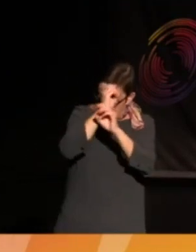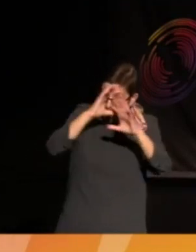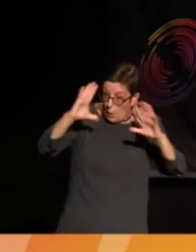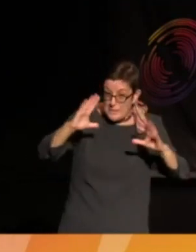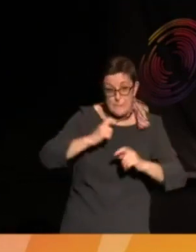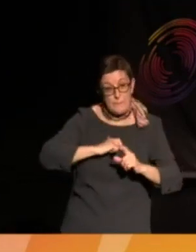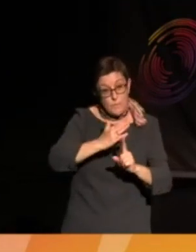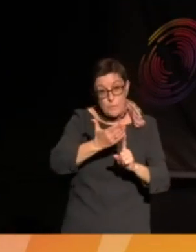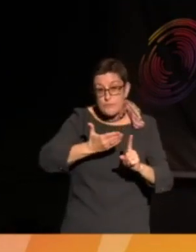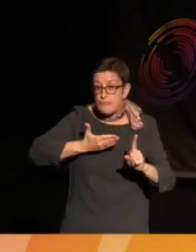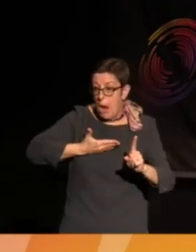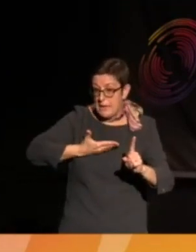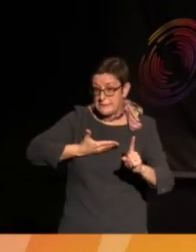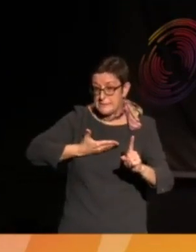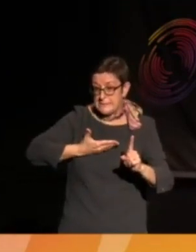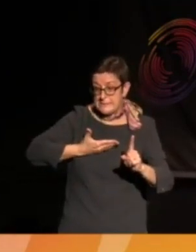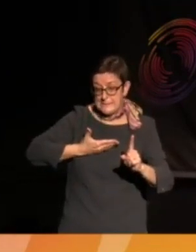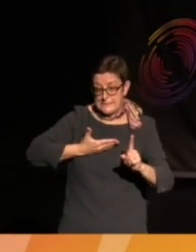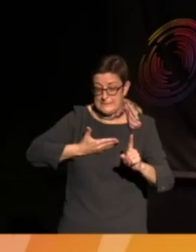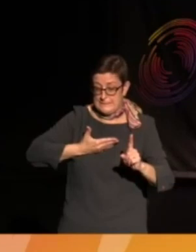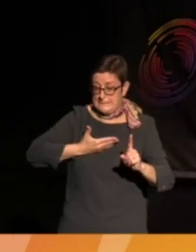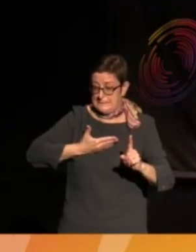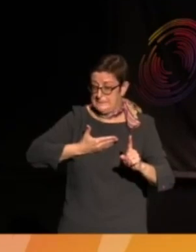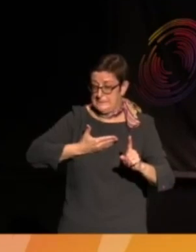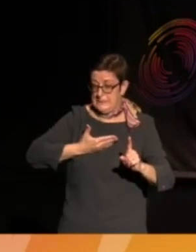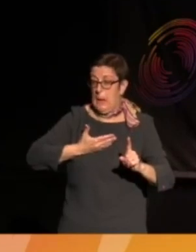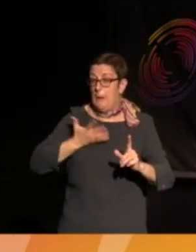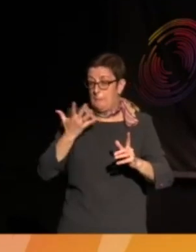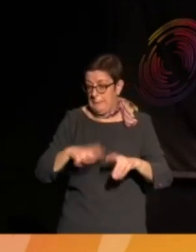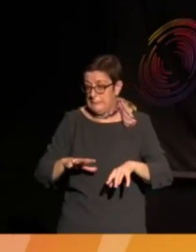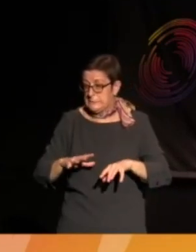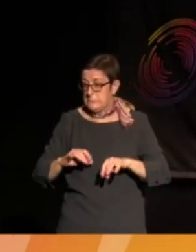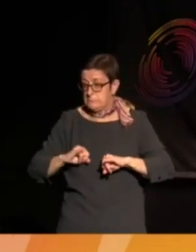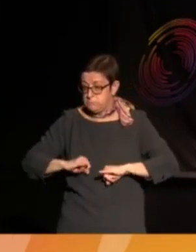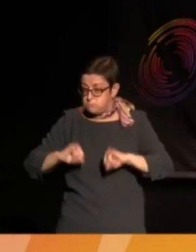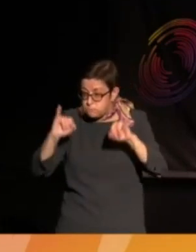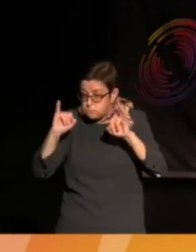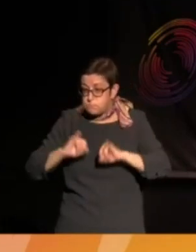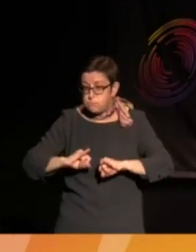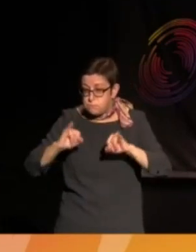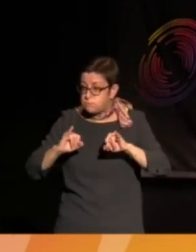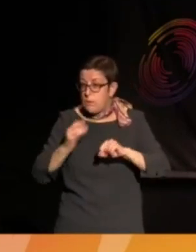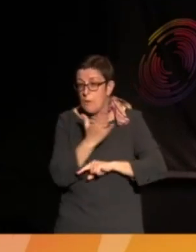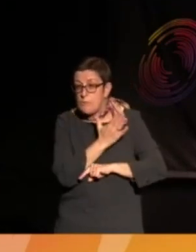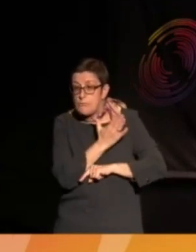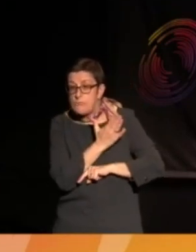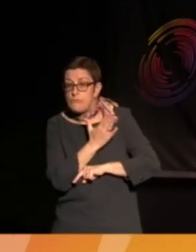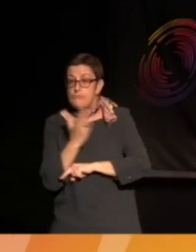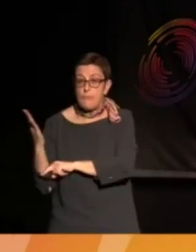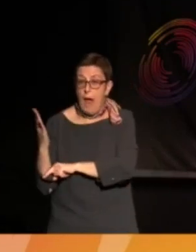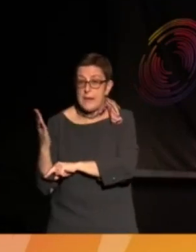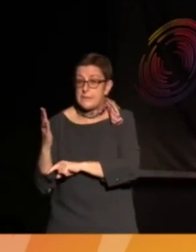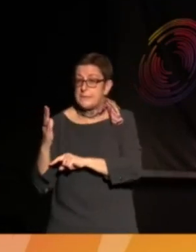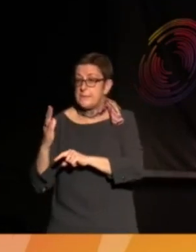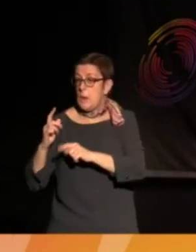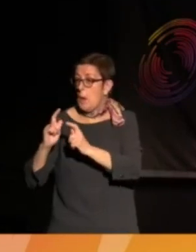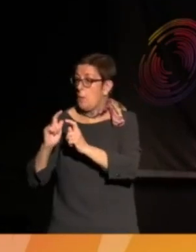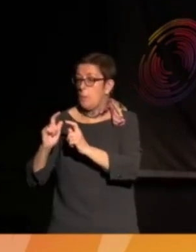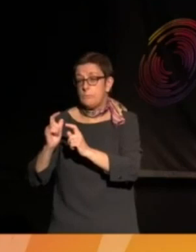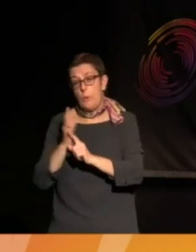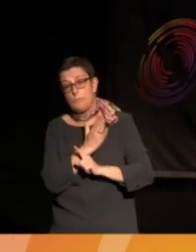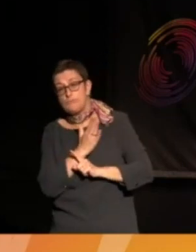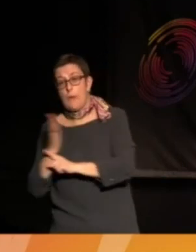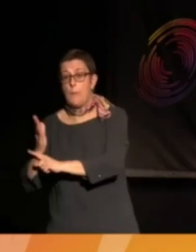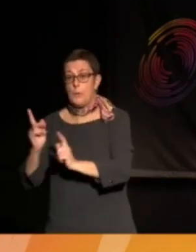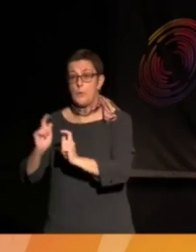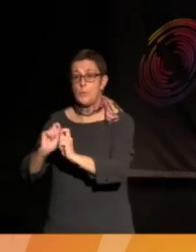rights has been under pretty sustained attack from right-wing newspapers, politicians, for